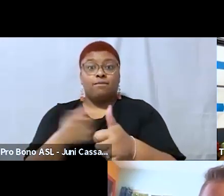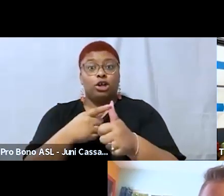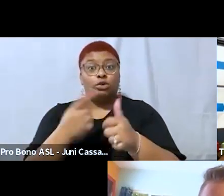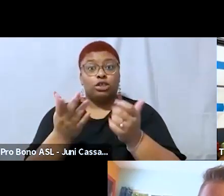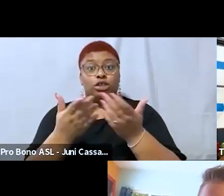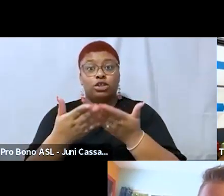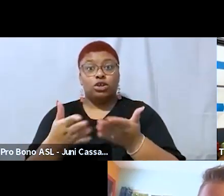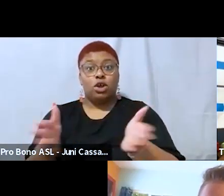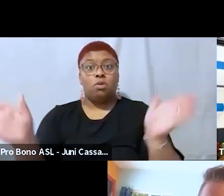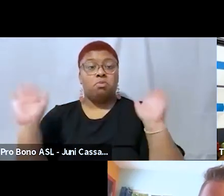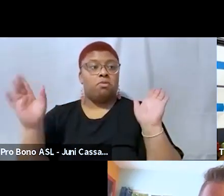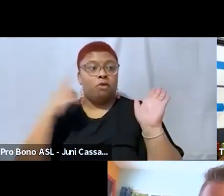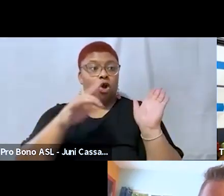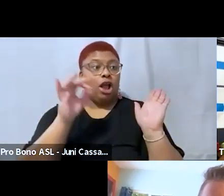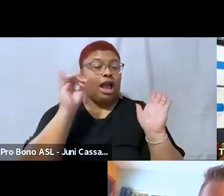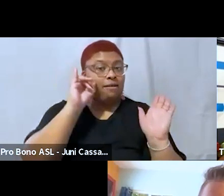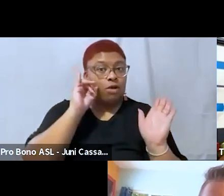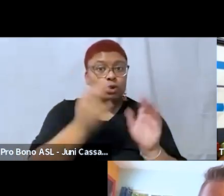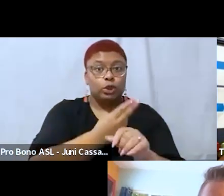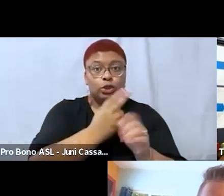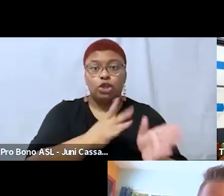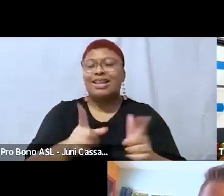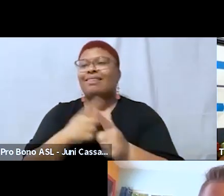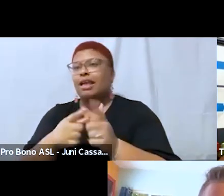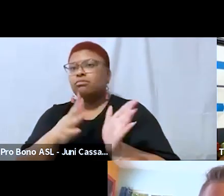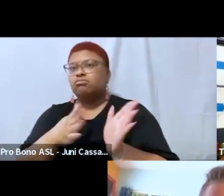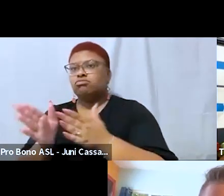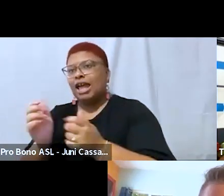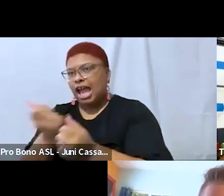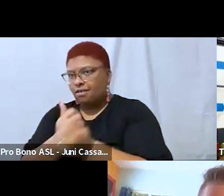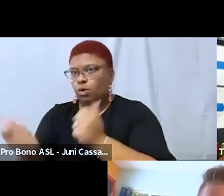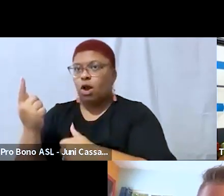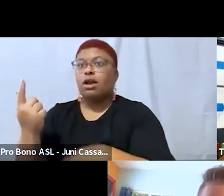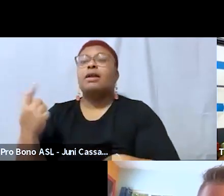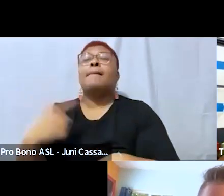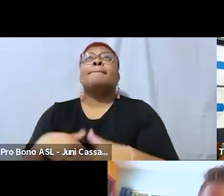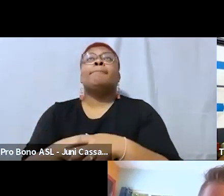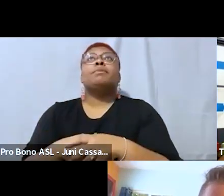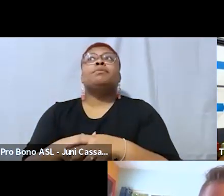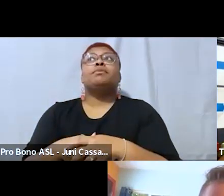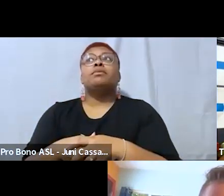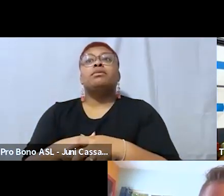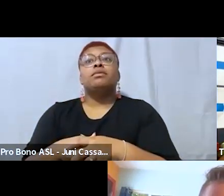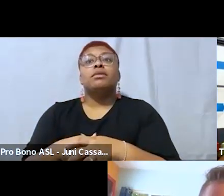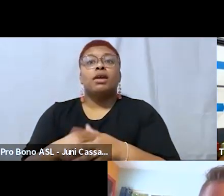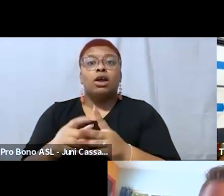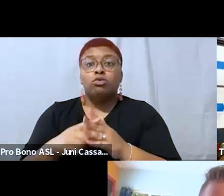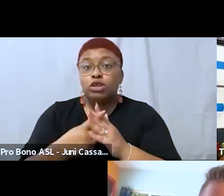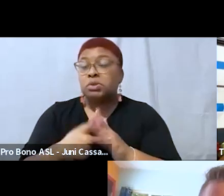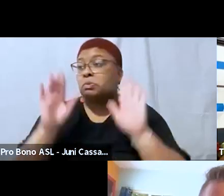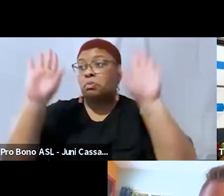iphone users and then it was open to everyone um originally it was great conversations